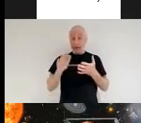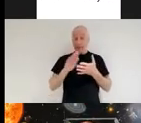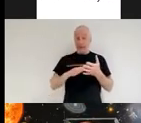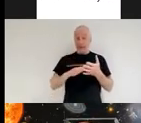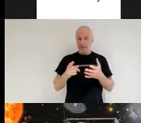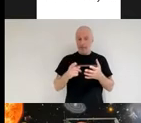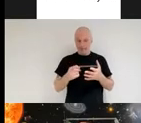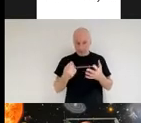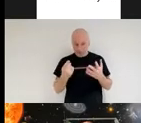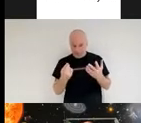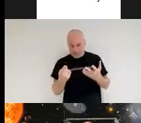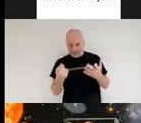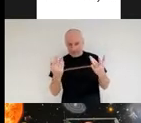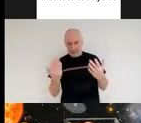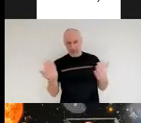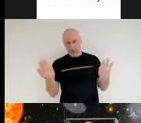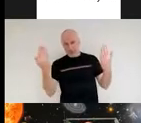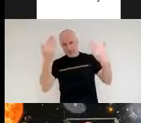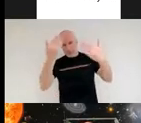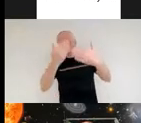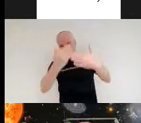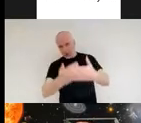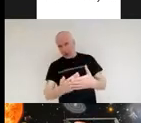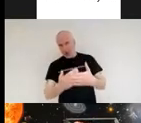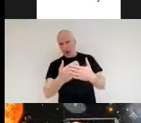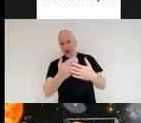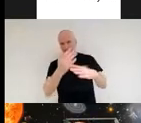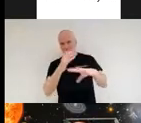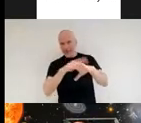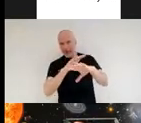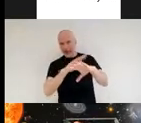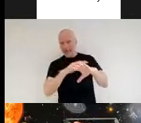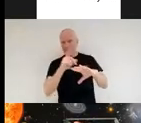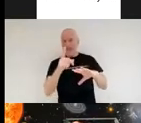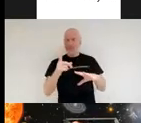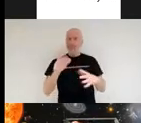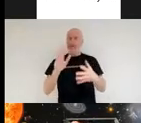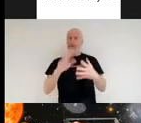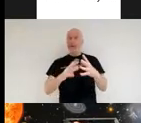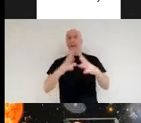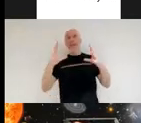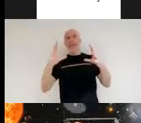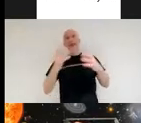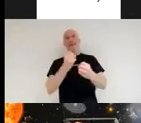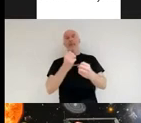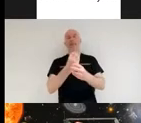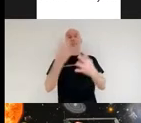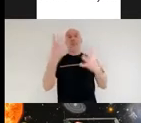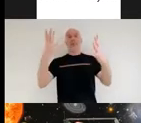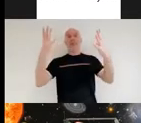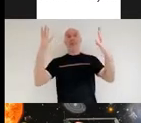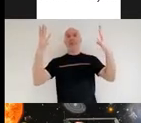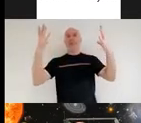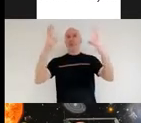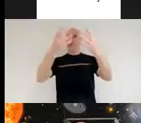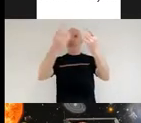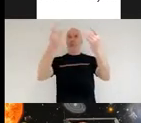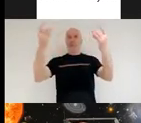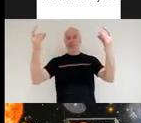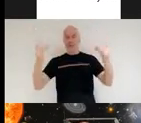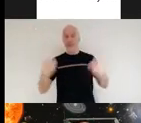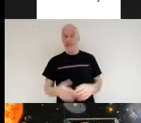dark ages of the big bang now what we mean by the dark ages is that after the the big bang occurred